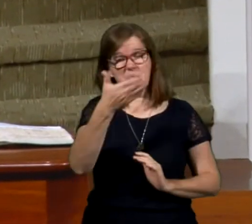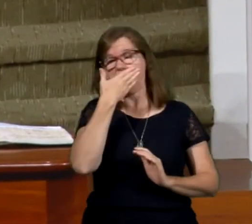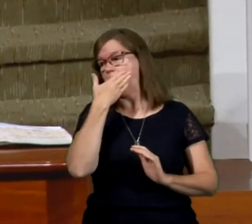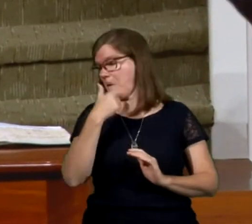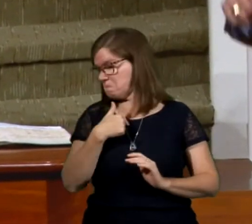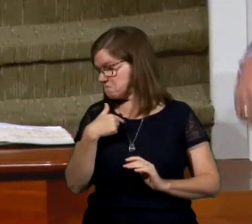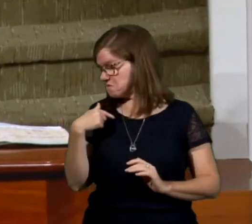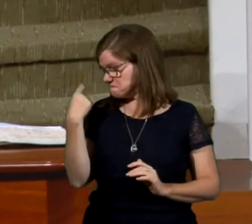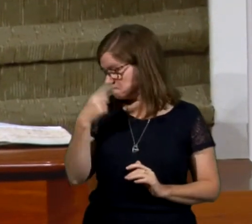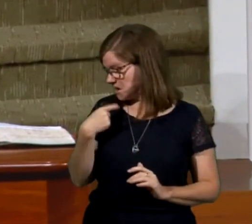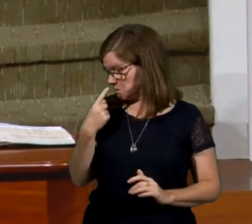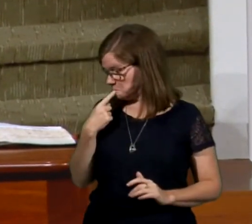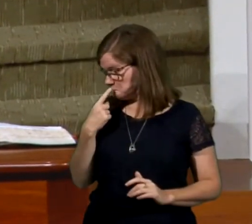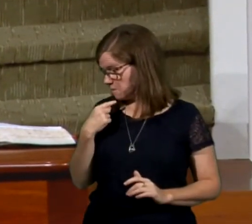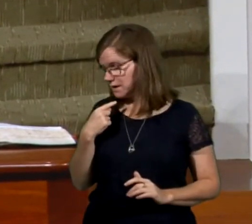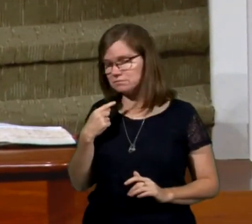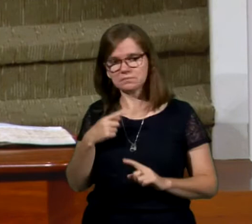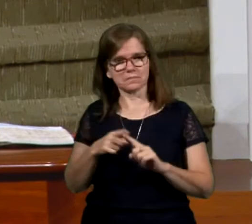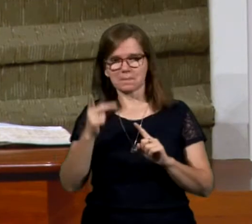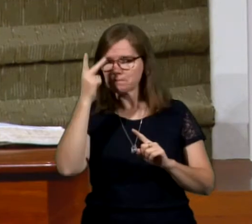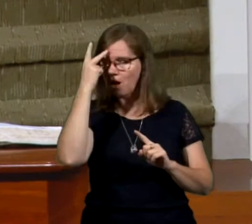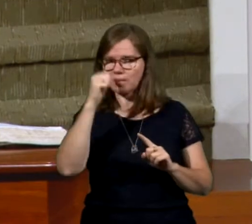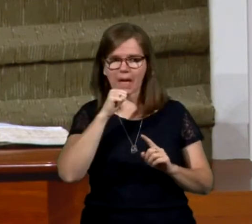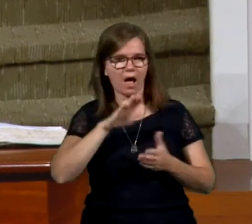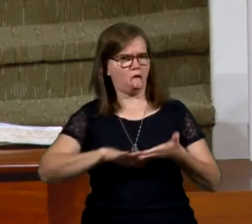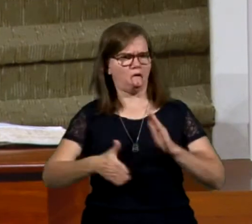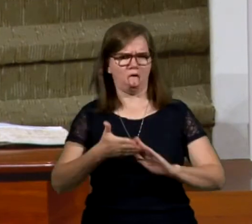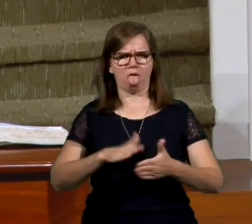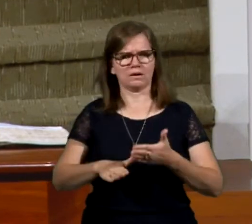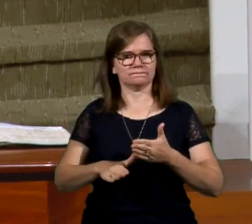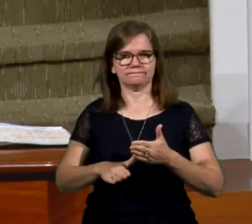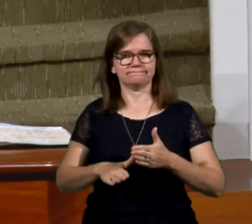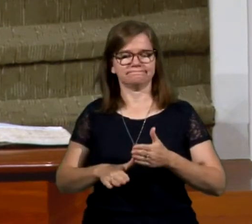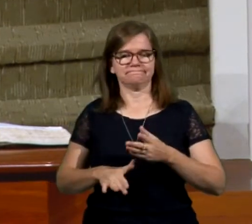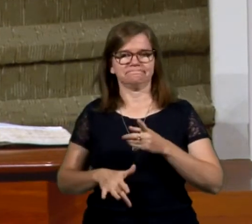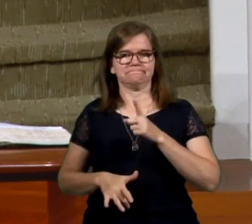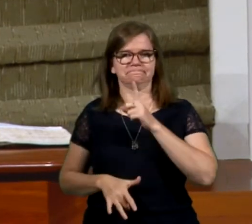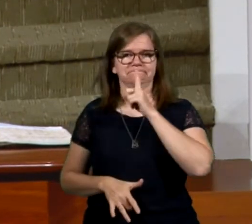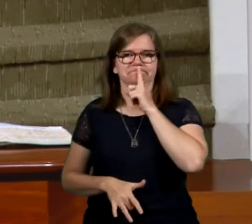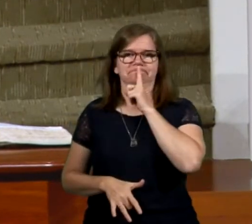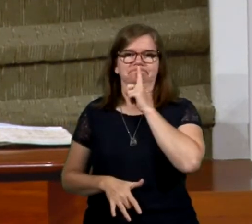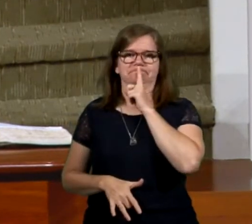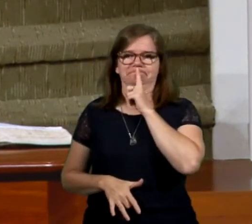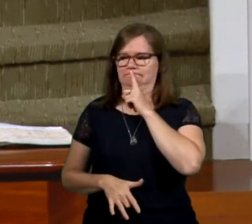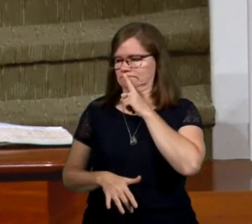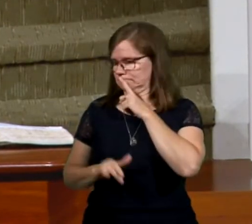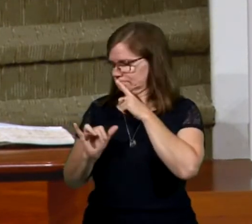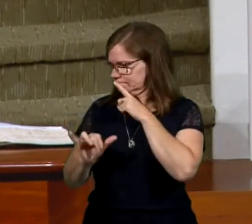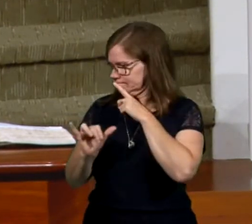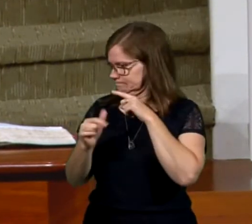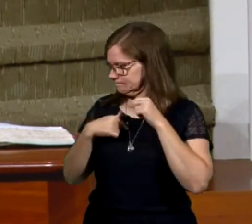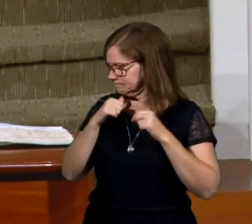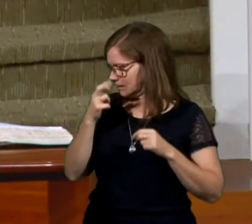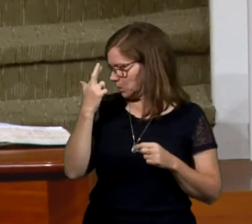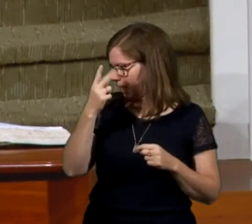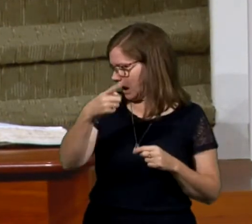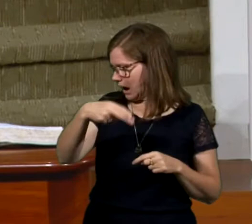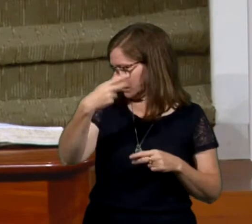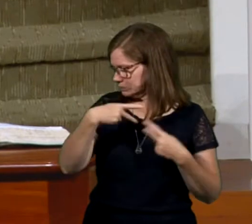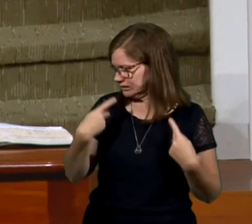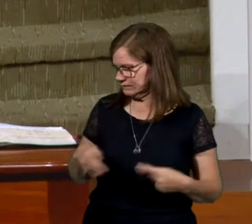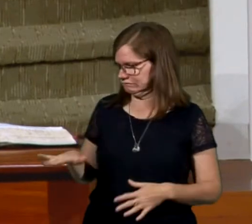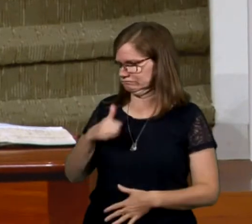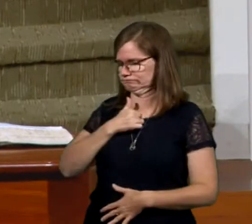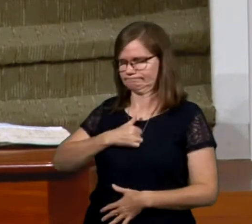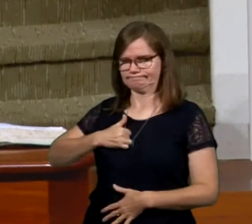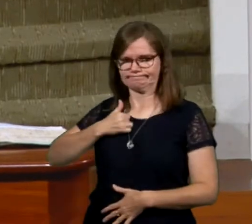is red and it hurt me. He didn't do that. He said, oh, man, I didn't know he was the high priest. I'm sorry. God tells me